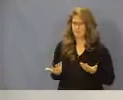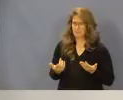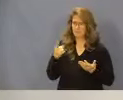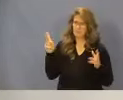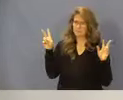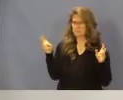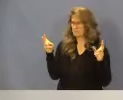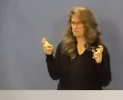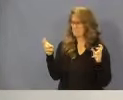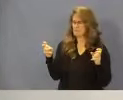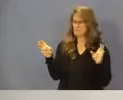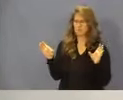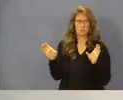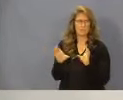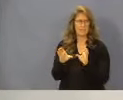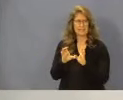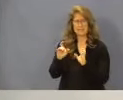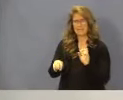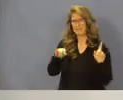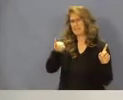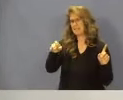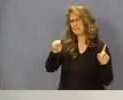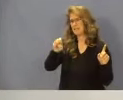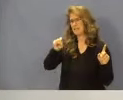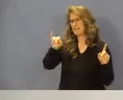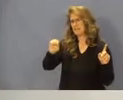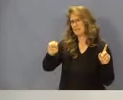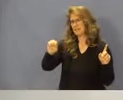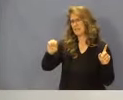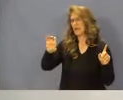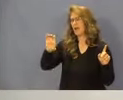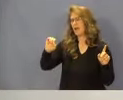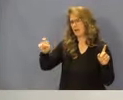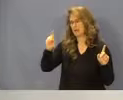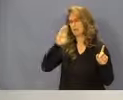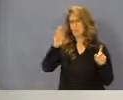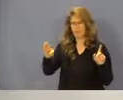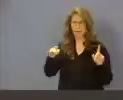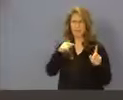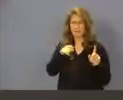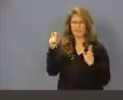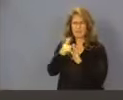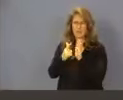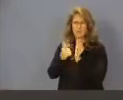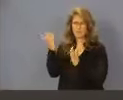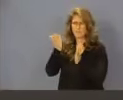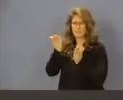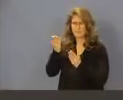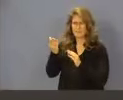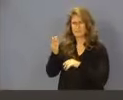subject of certificate need. Jesse Cox, legal services officer, will make that presentation. Thank Jesse, please.